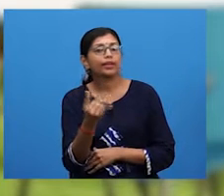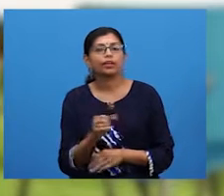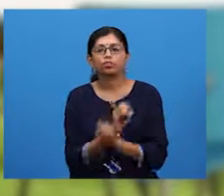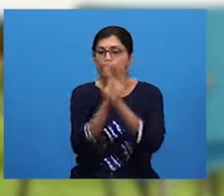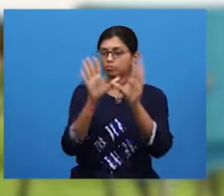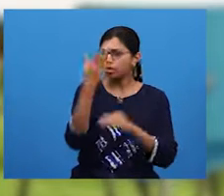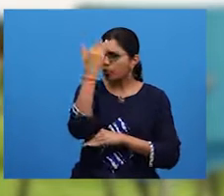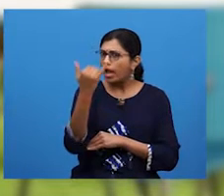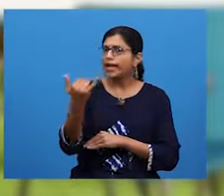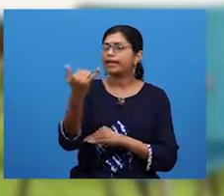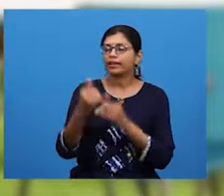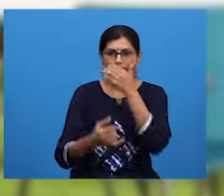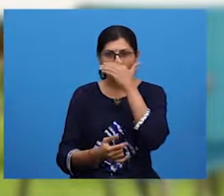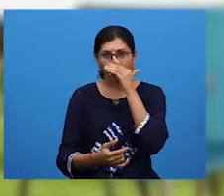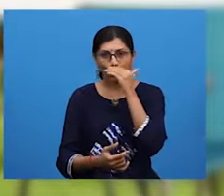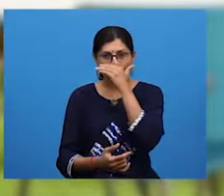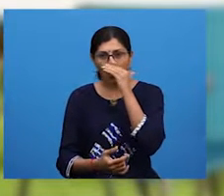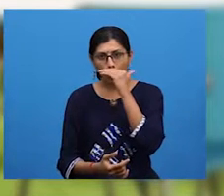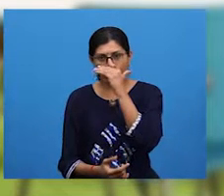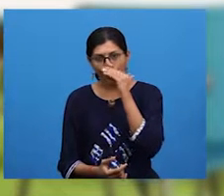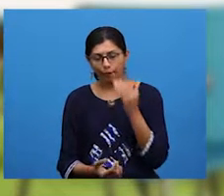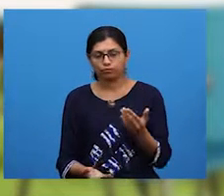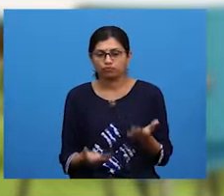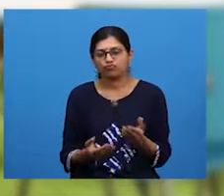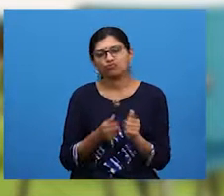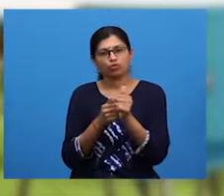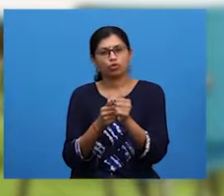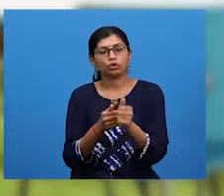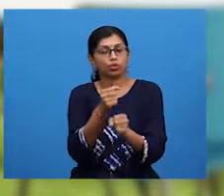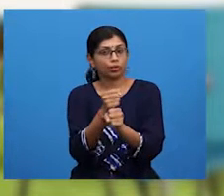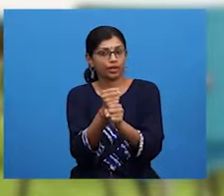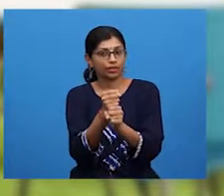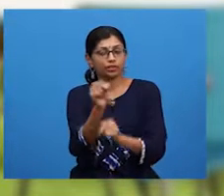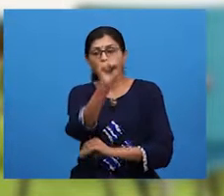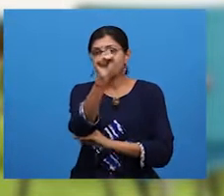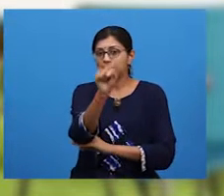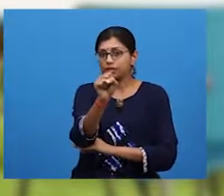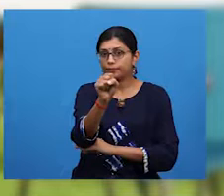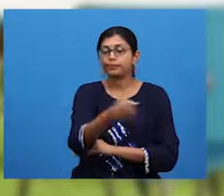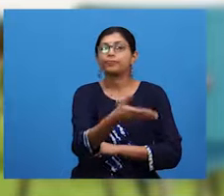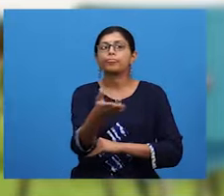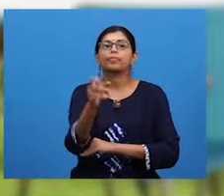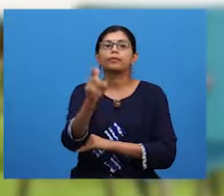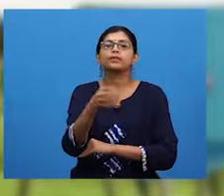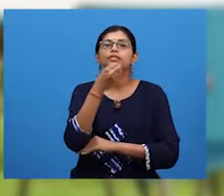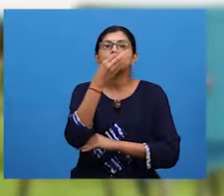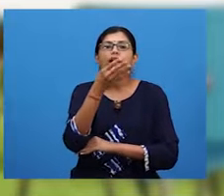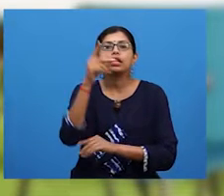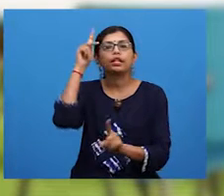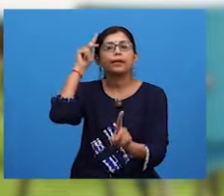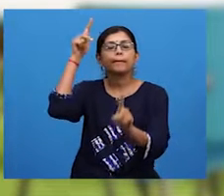Depending on the task that is given to you, you must convey the purpose